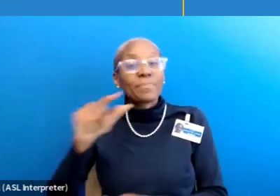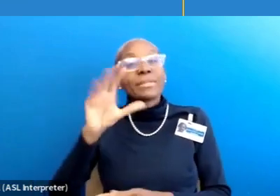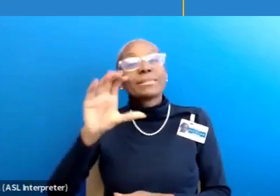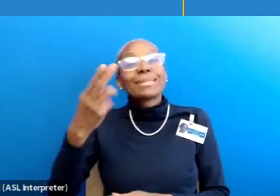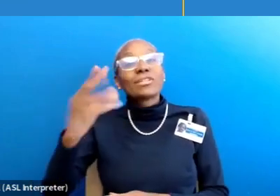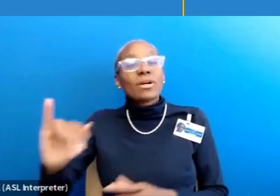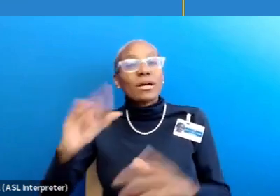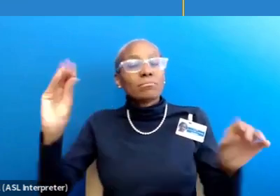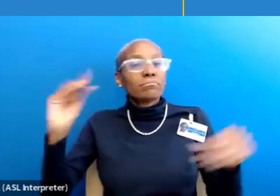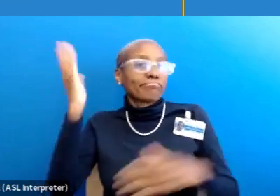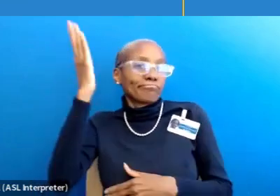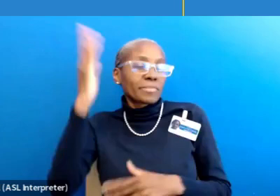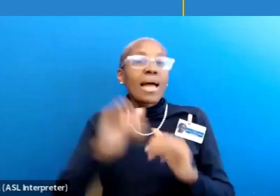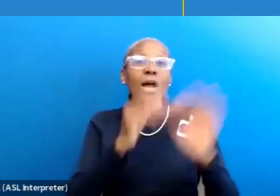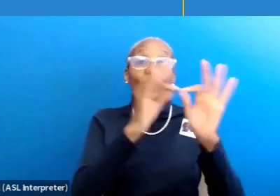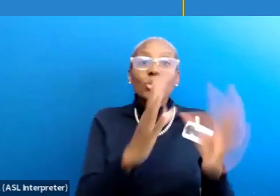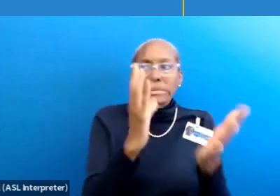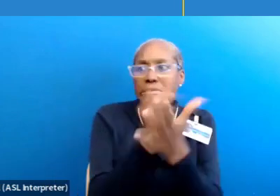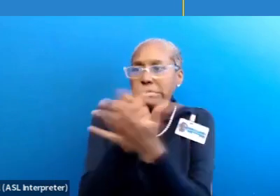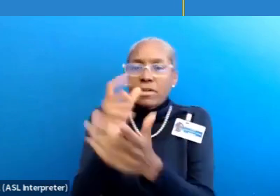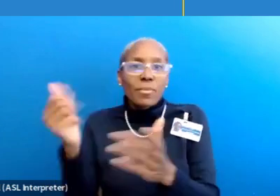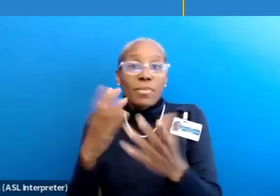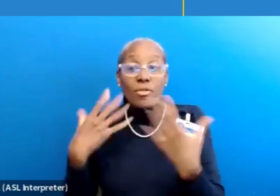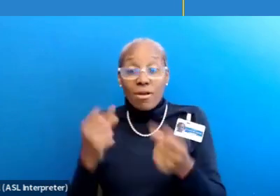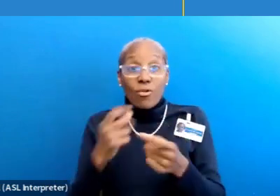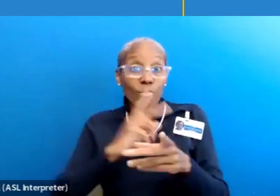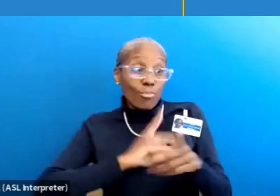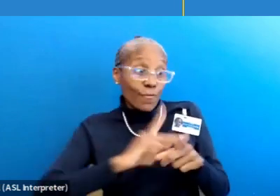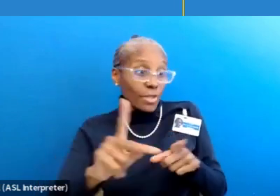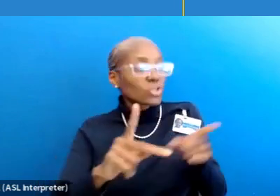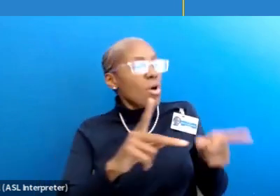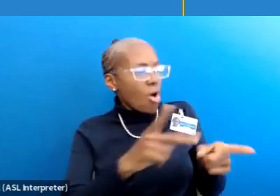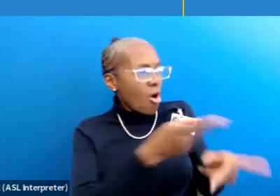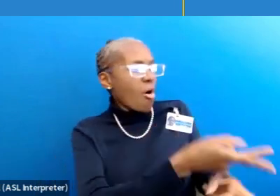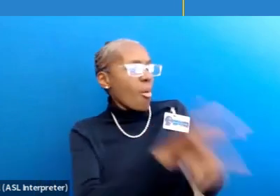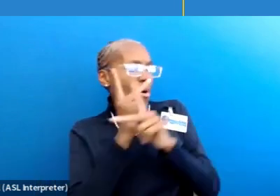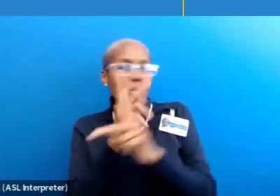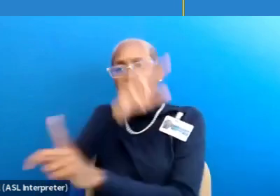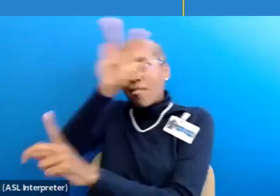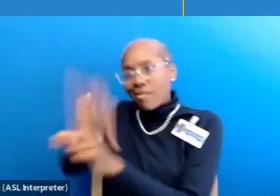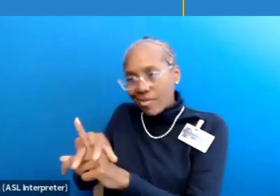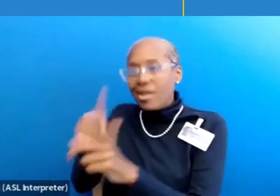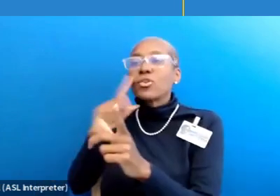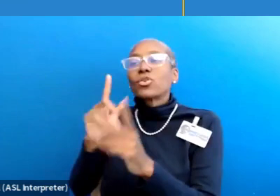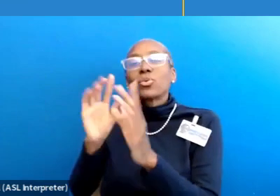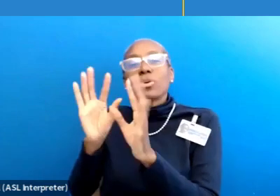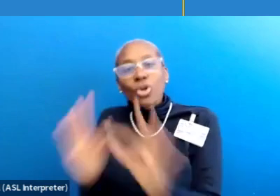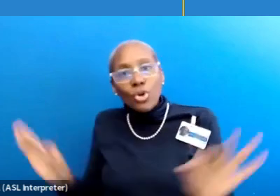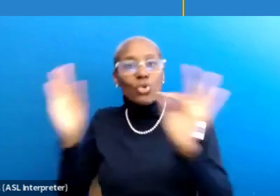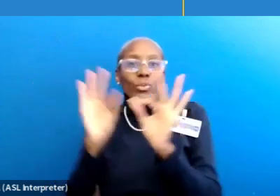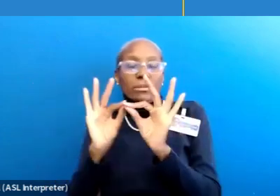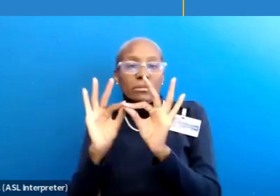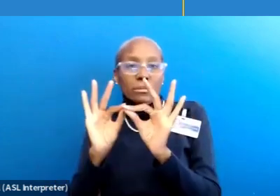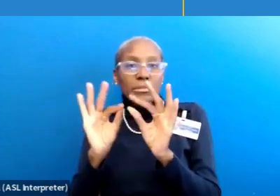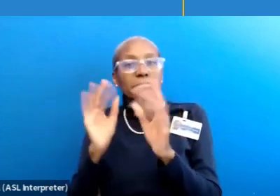how interpreters can utilize methods from other health professions to prepare and present critical incidents for public consideration,